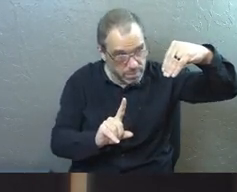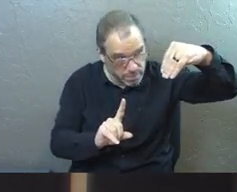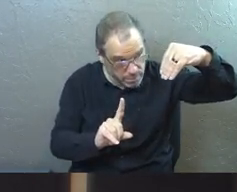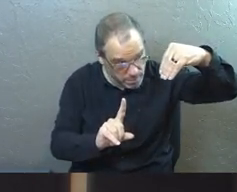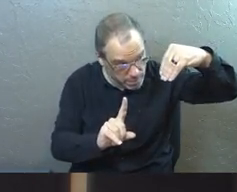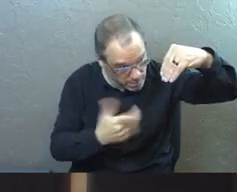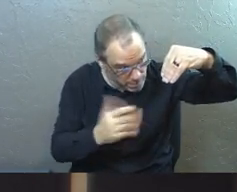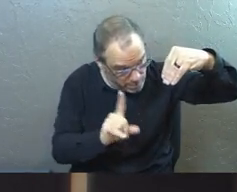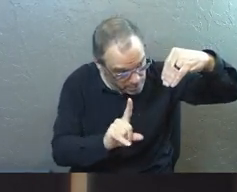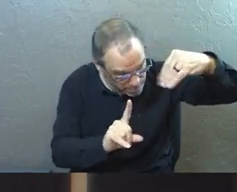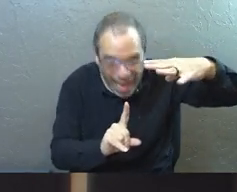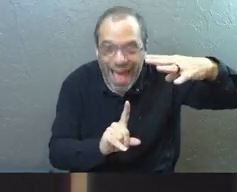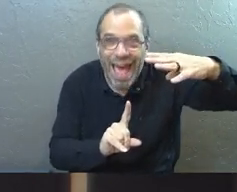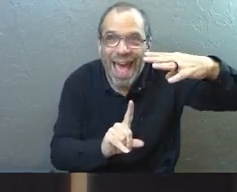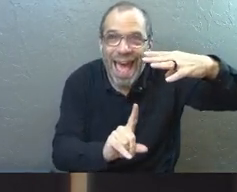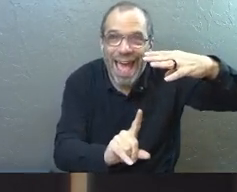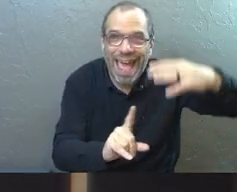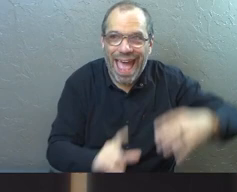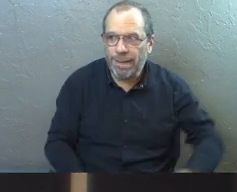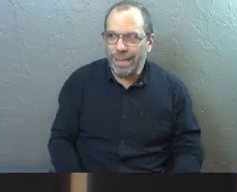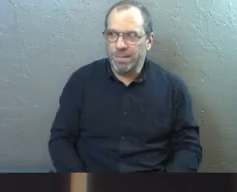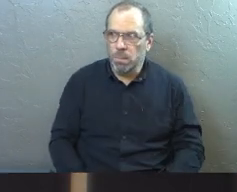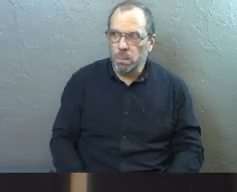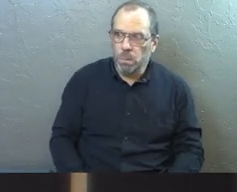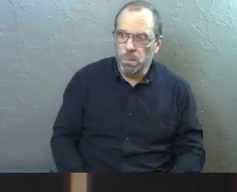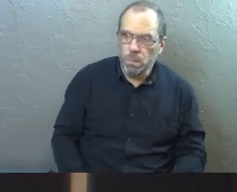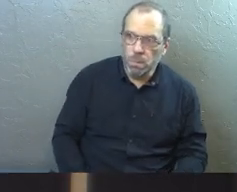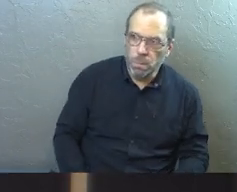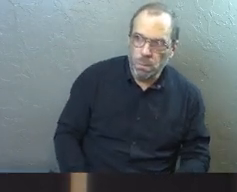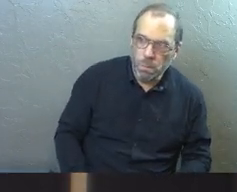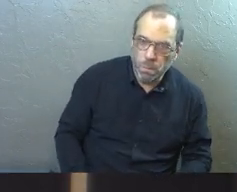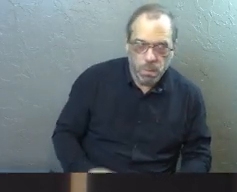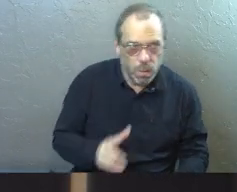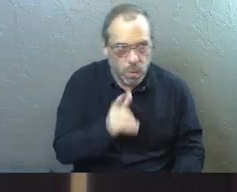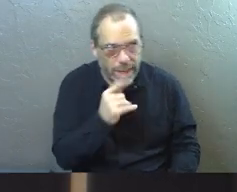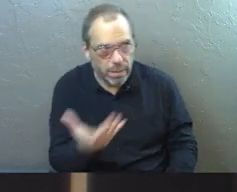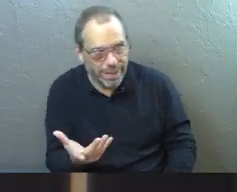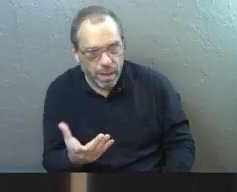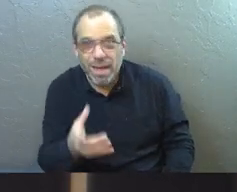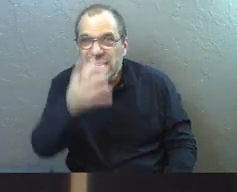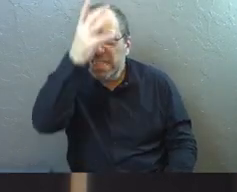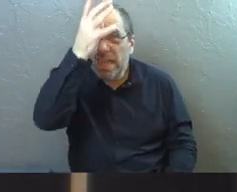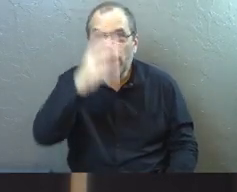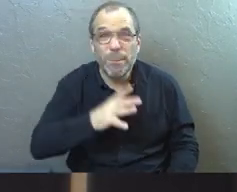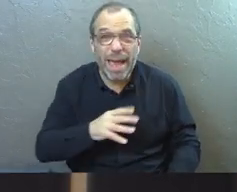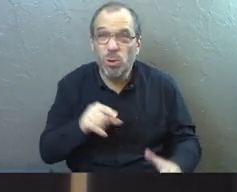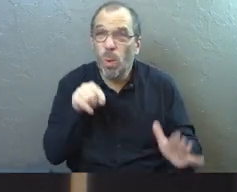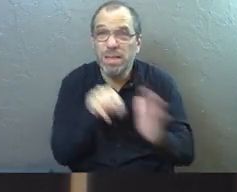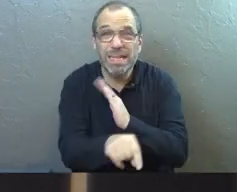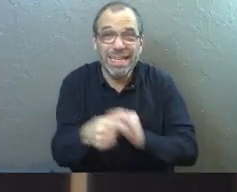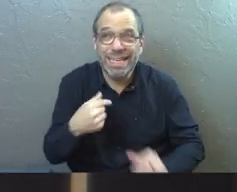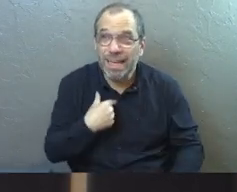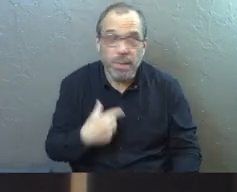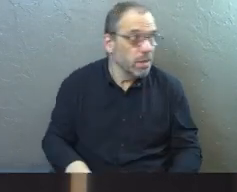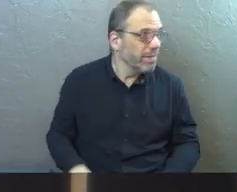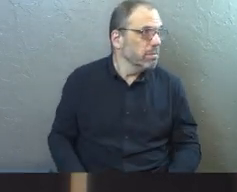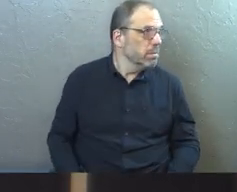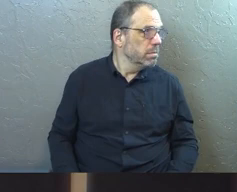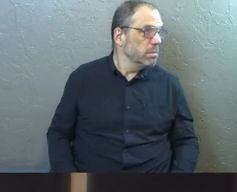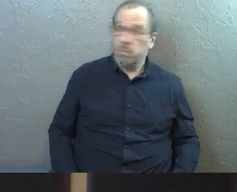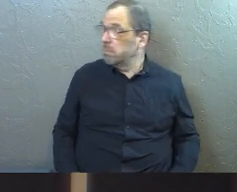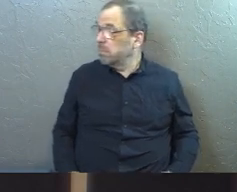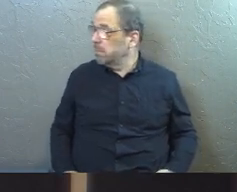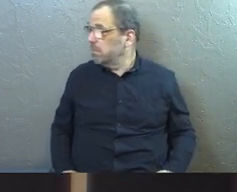than I would like. And every single shadow out there is a guy with a knife ready to just kill me. You know what I mean? And I know it. And so you're like looking over your